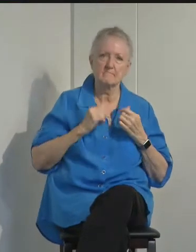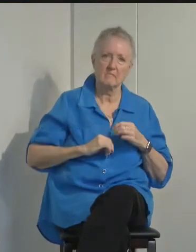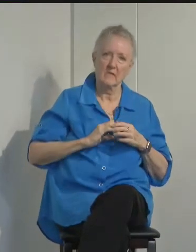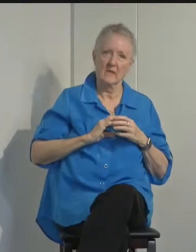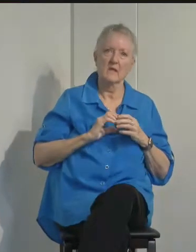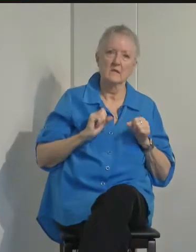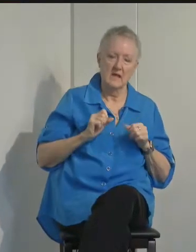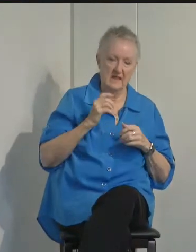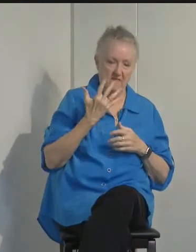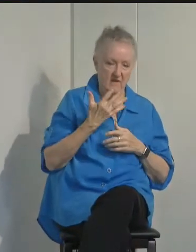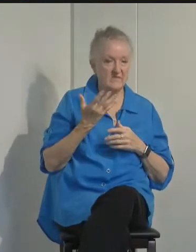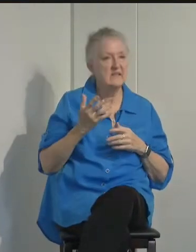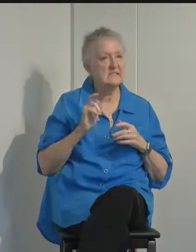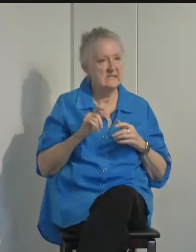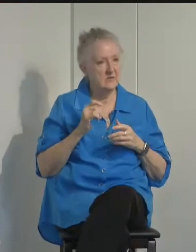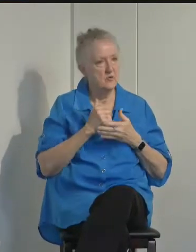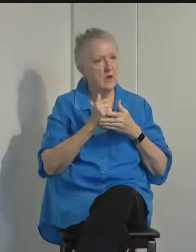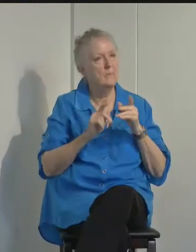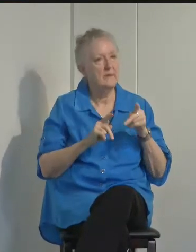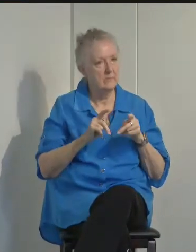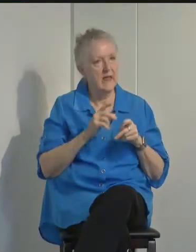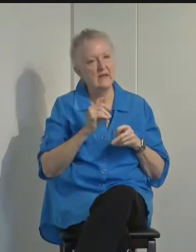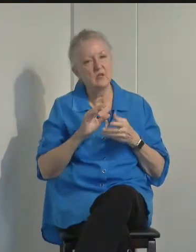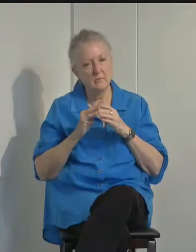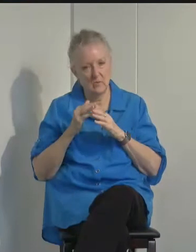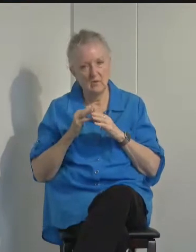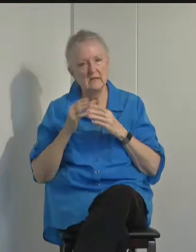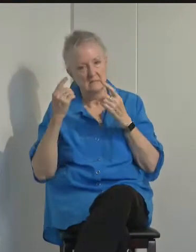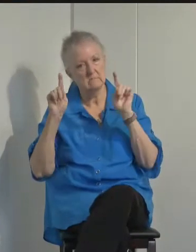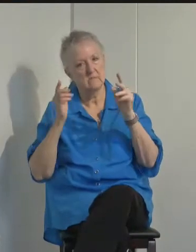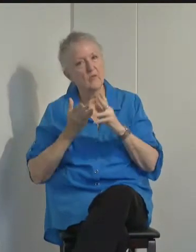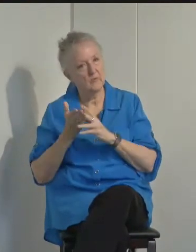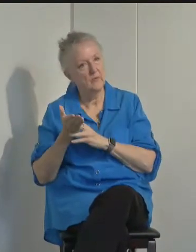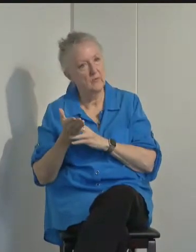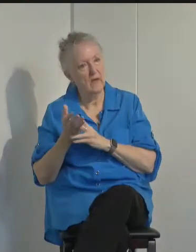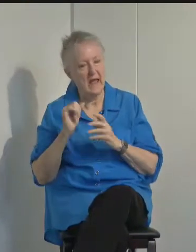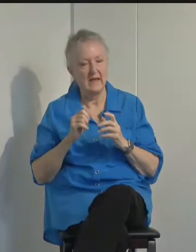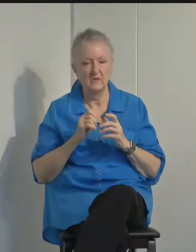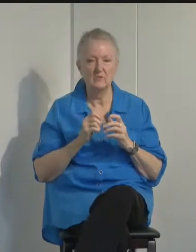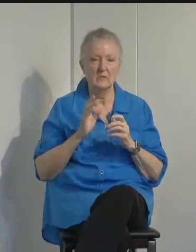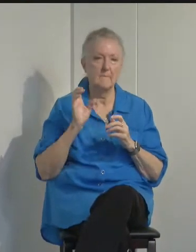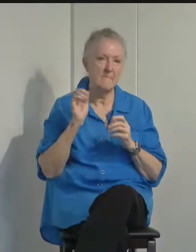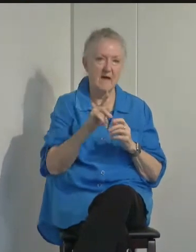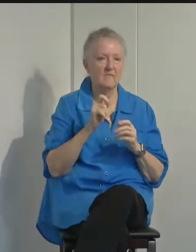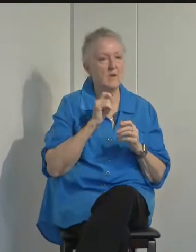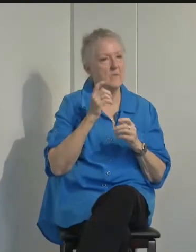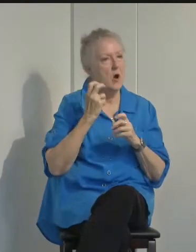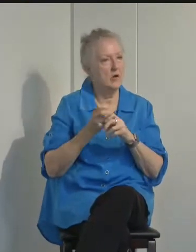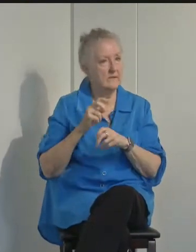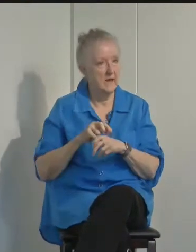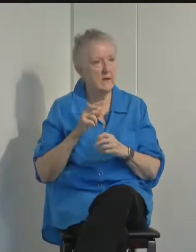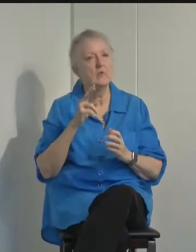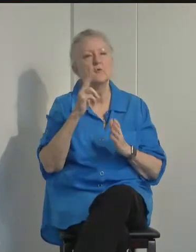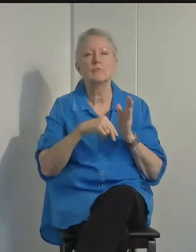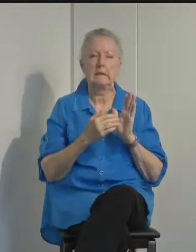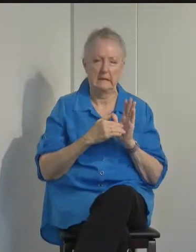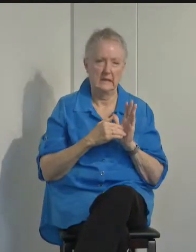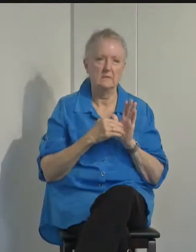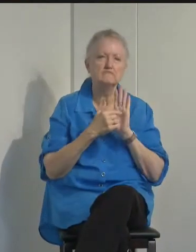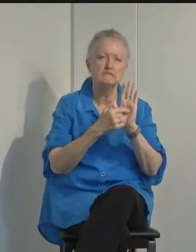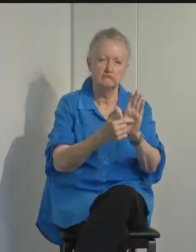and communities to make it through and to bounce back from a hard time. I'd like to read those again.